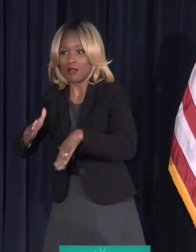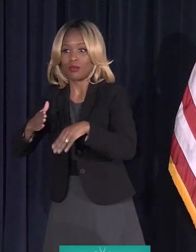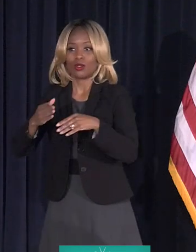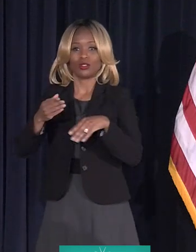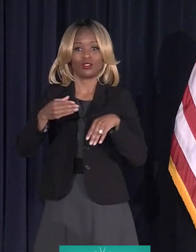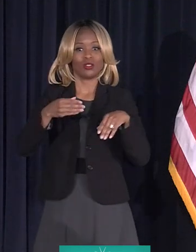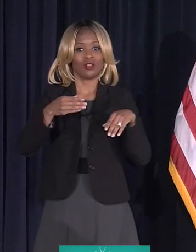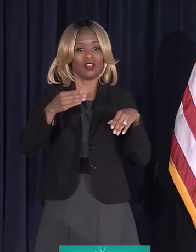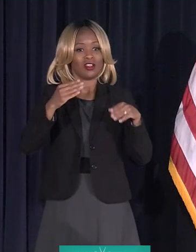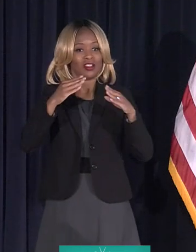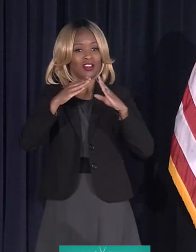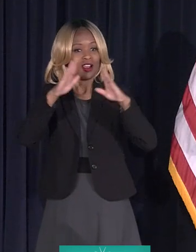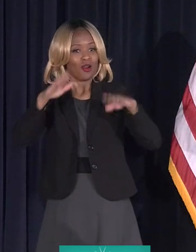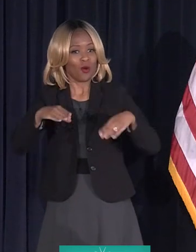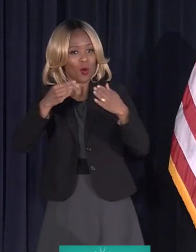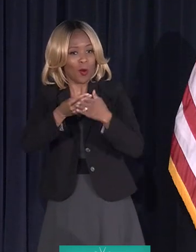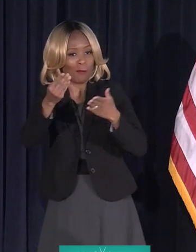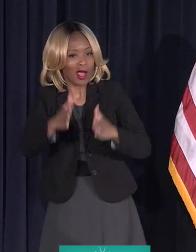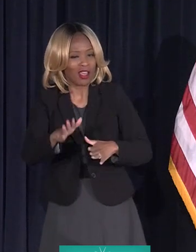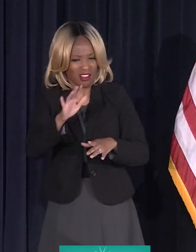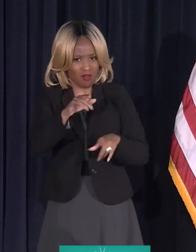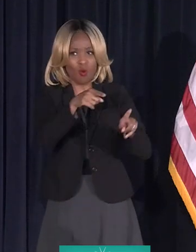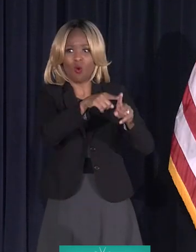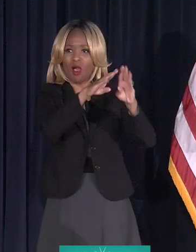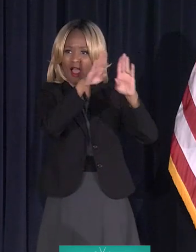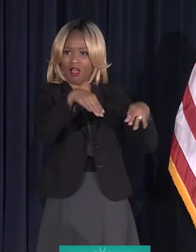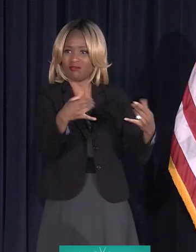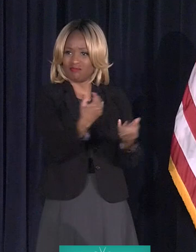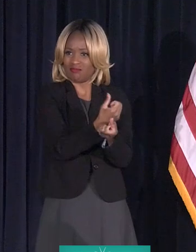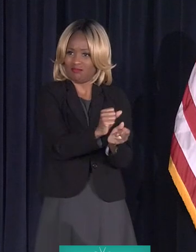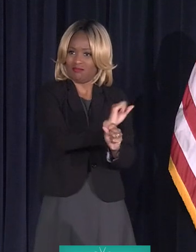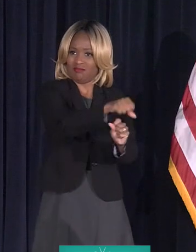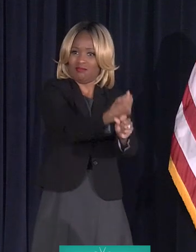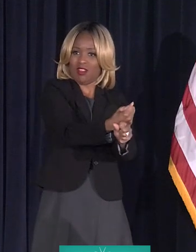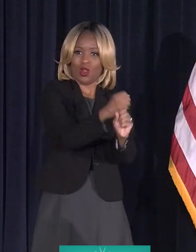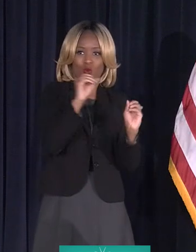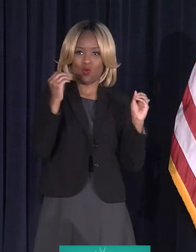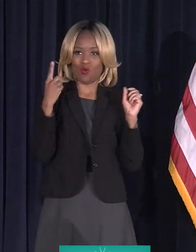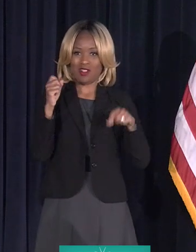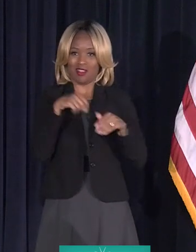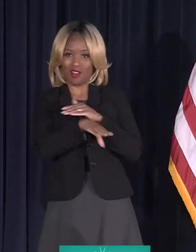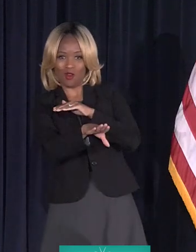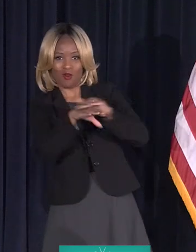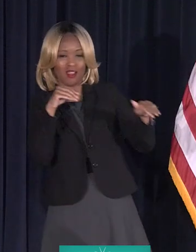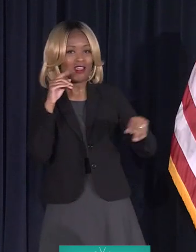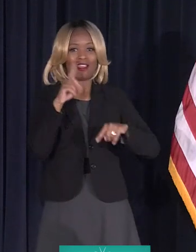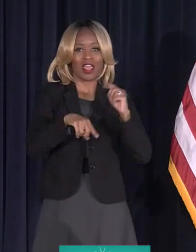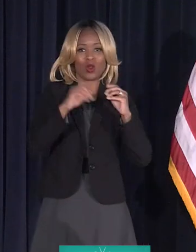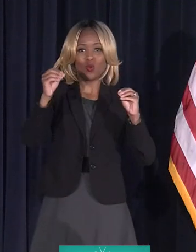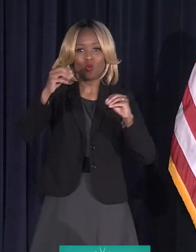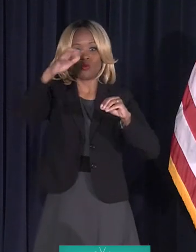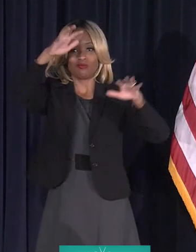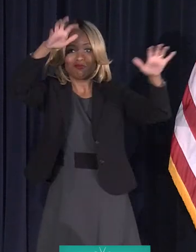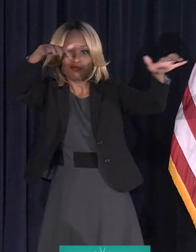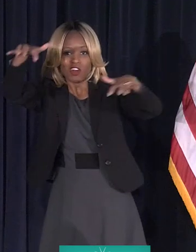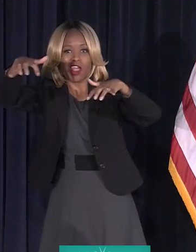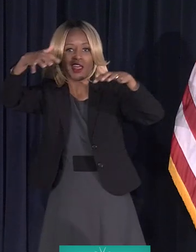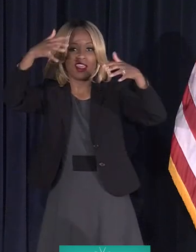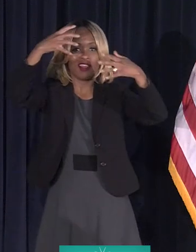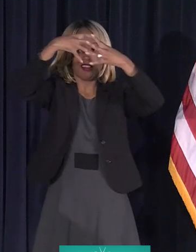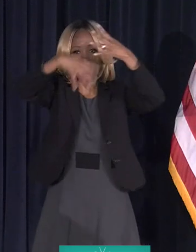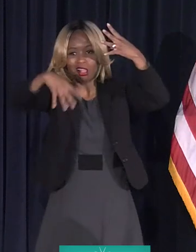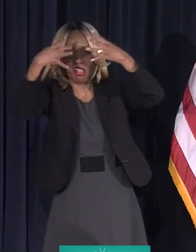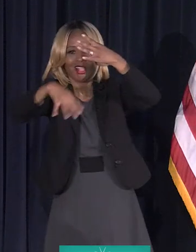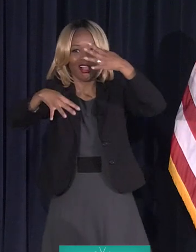look, the house is secure. You can put a furnace in. Nobody's getting in or out of there. It's been sealed up. There's no rain coming in to damage the work that